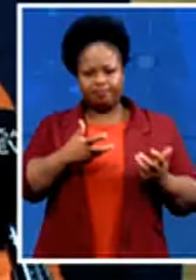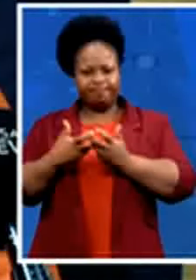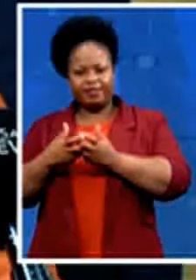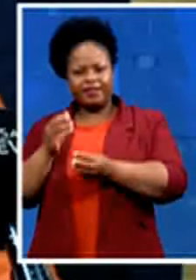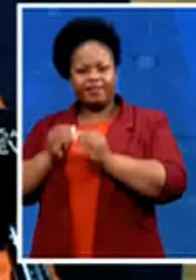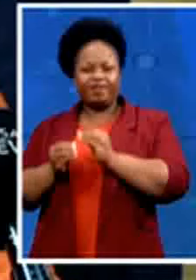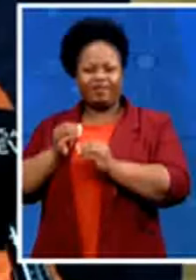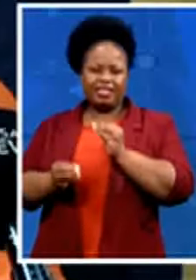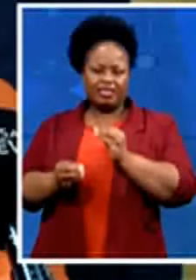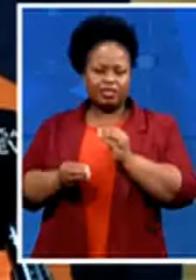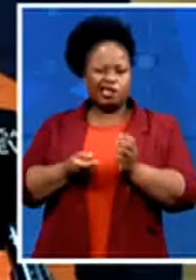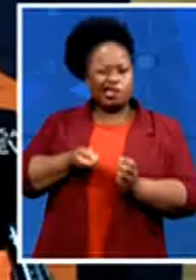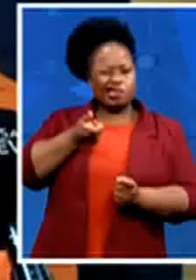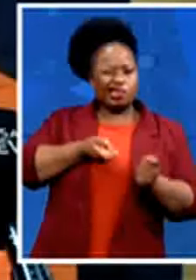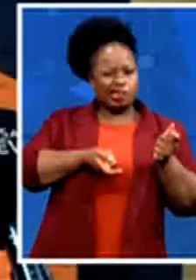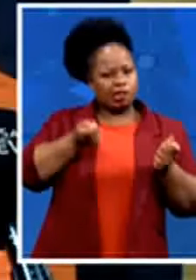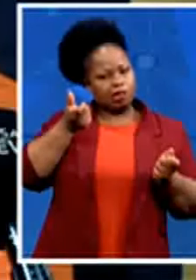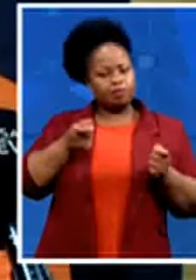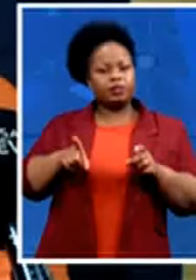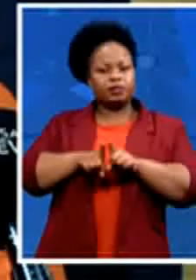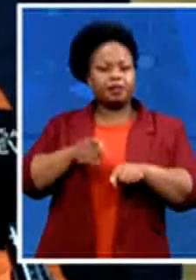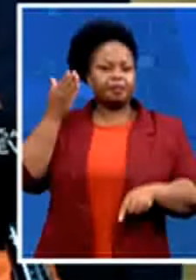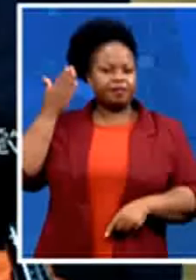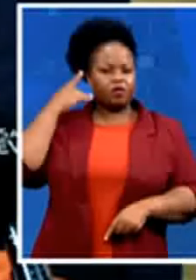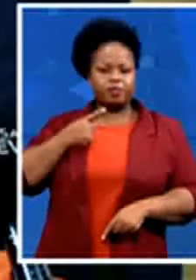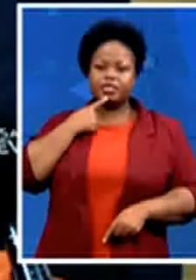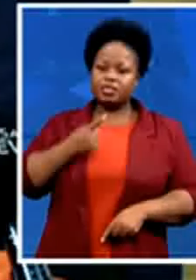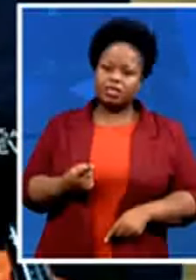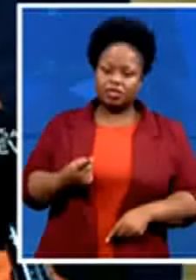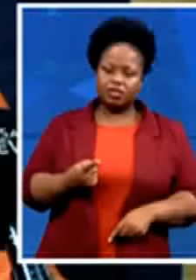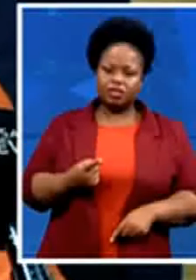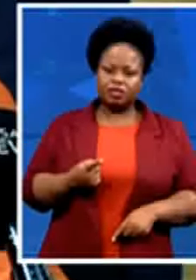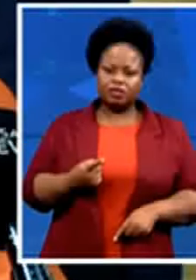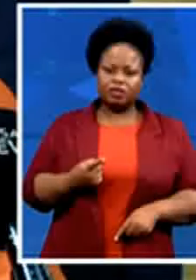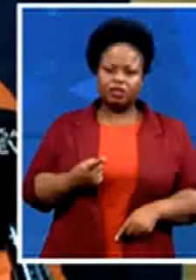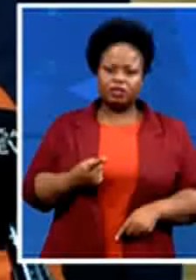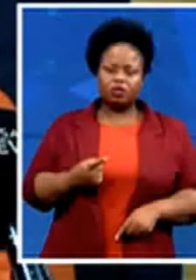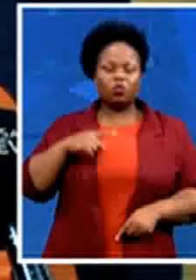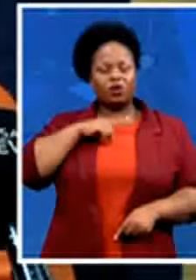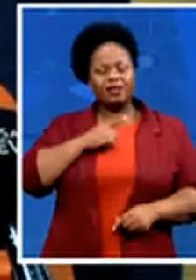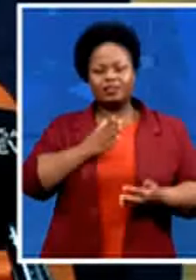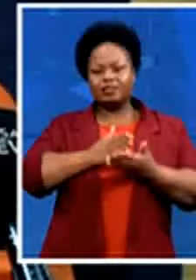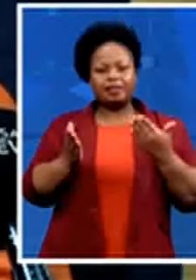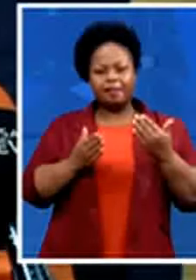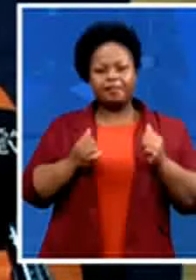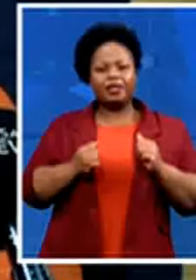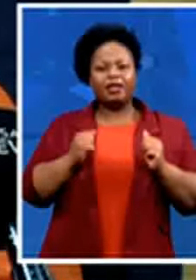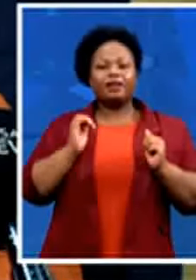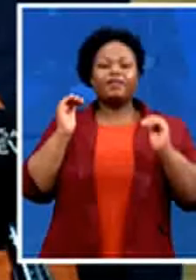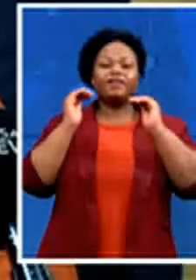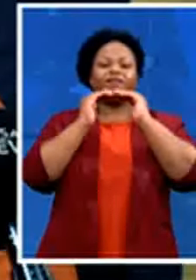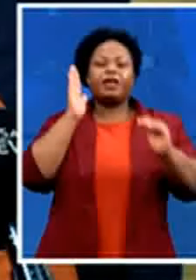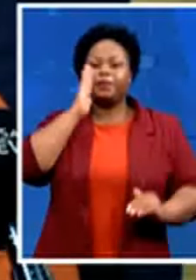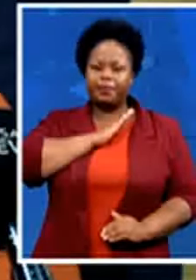i said before of fundamental injustices we will fix south africa